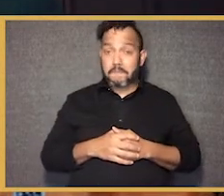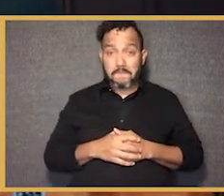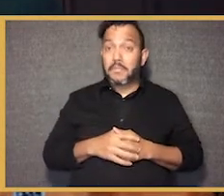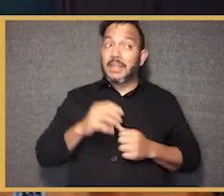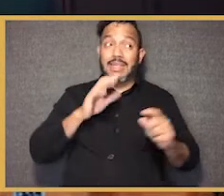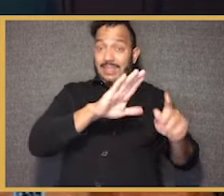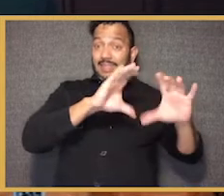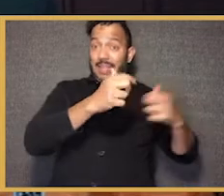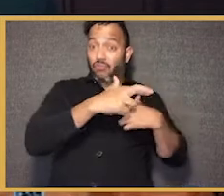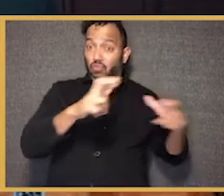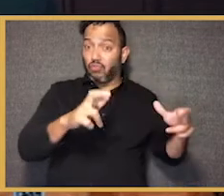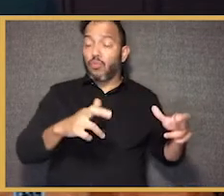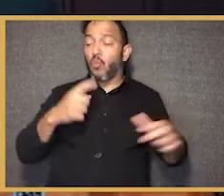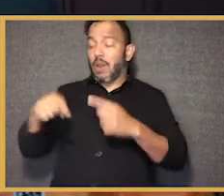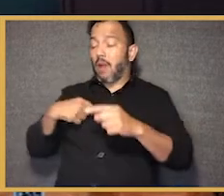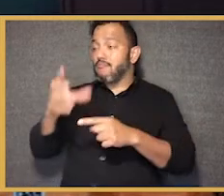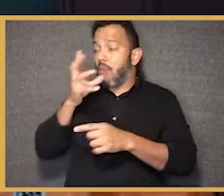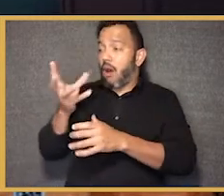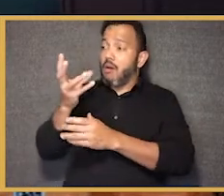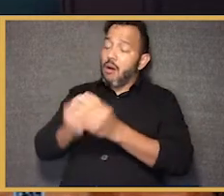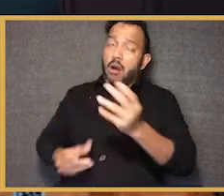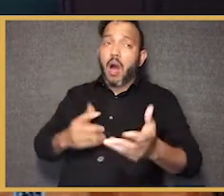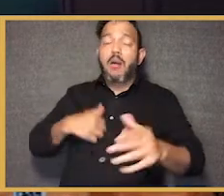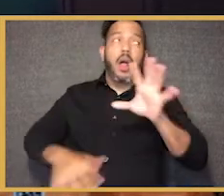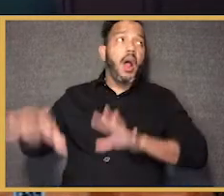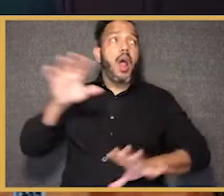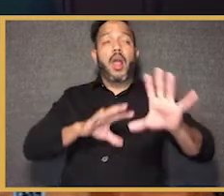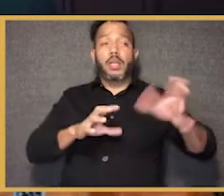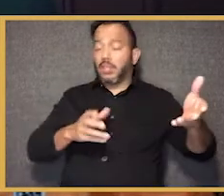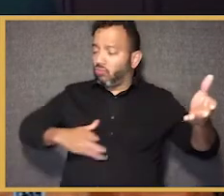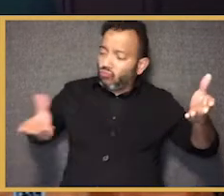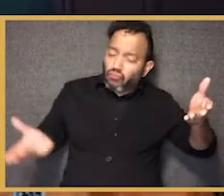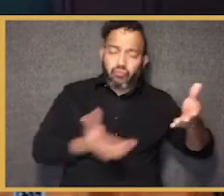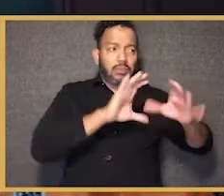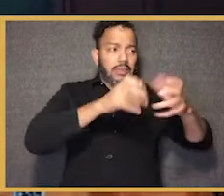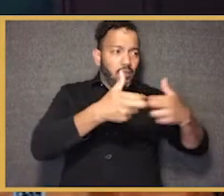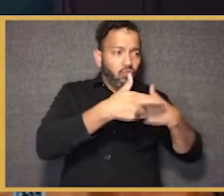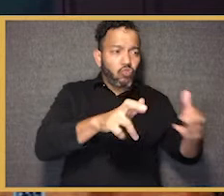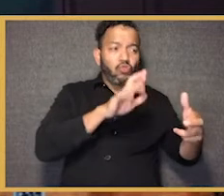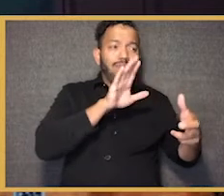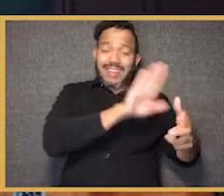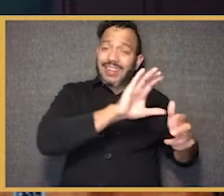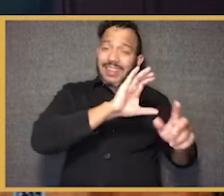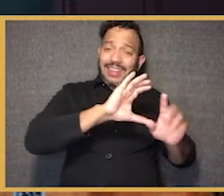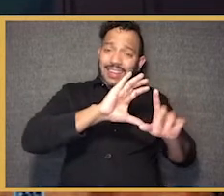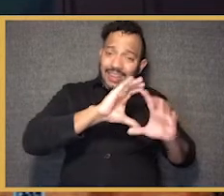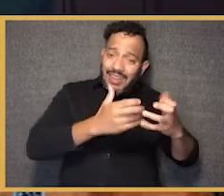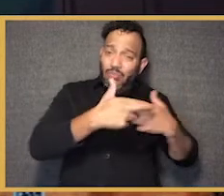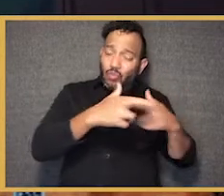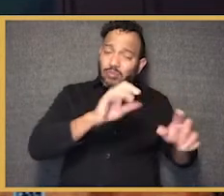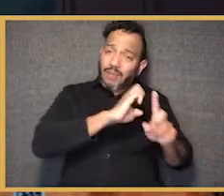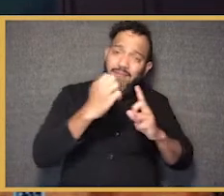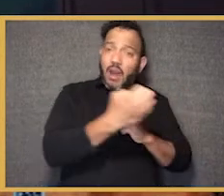my life. If I had not been in his classroom, I didn't know that I'd be alive today. Maybe I'd be in prison. His classroom